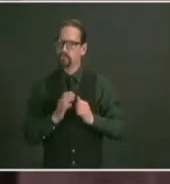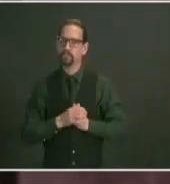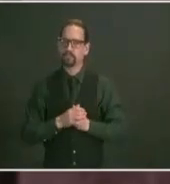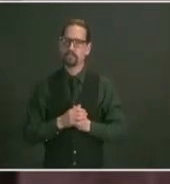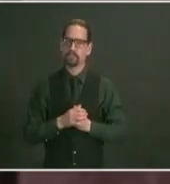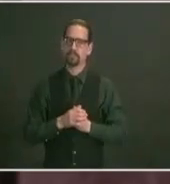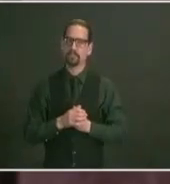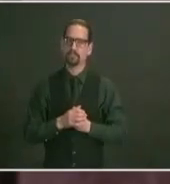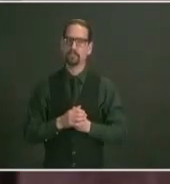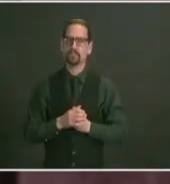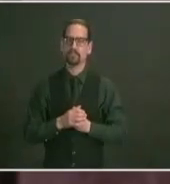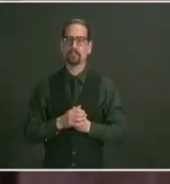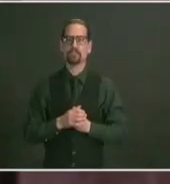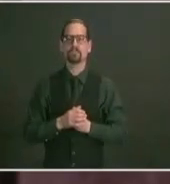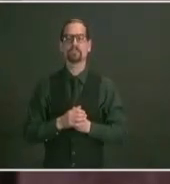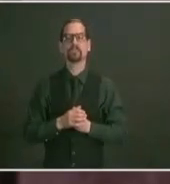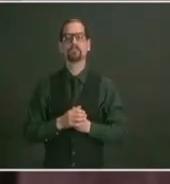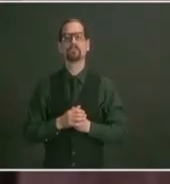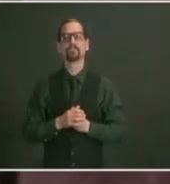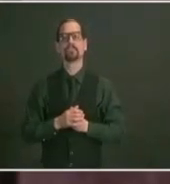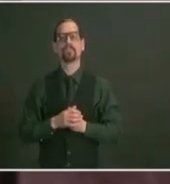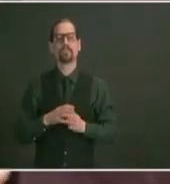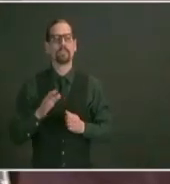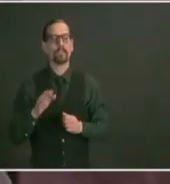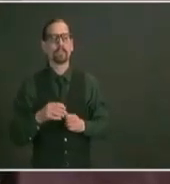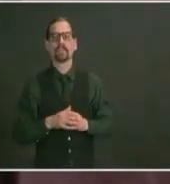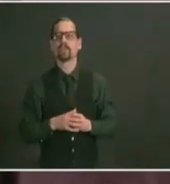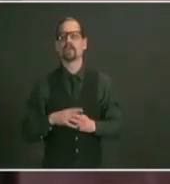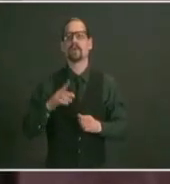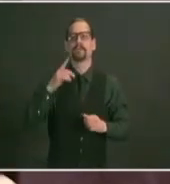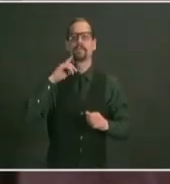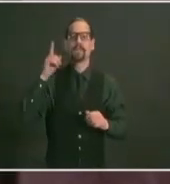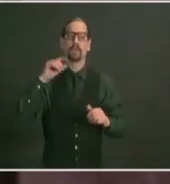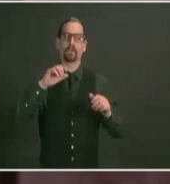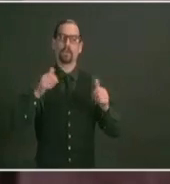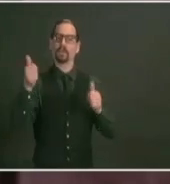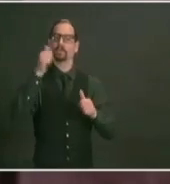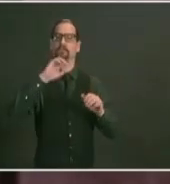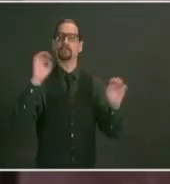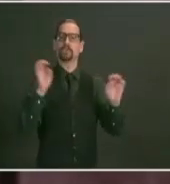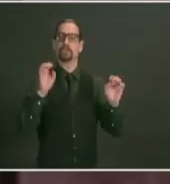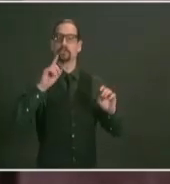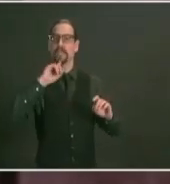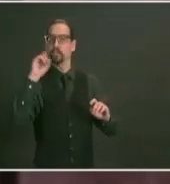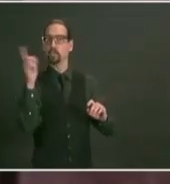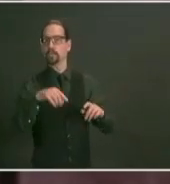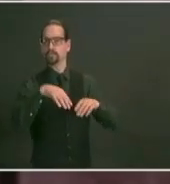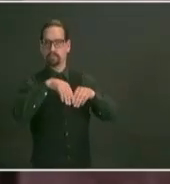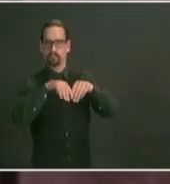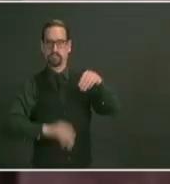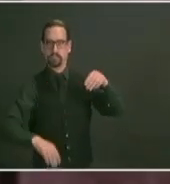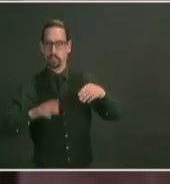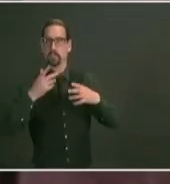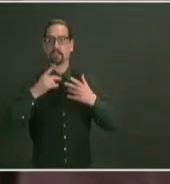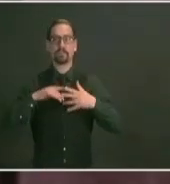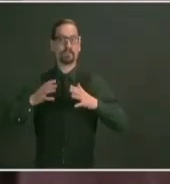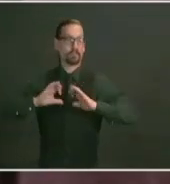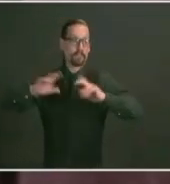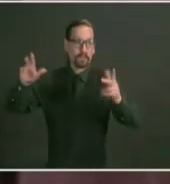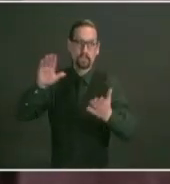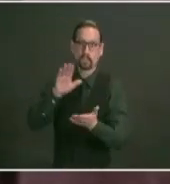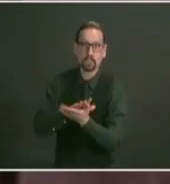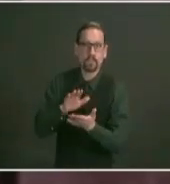is to get off the emergency uh situation and getting back into where we're opening our schools and we're um